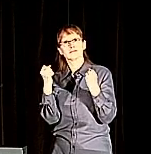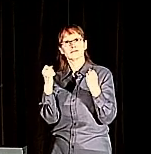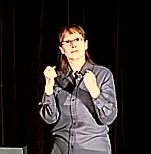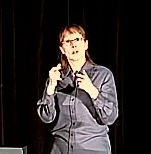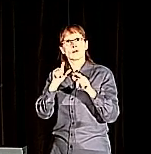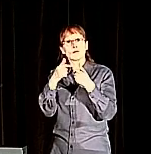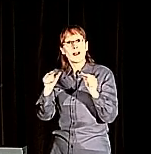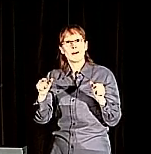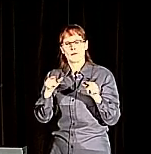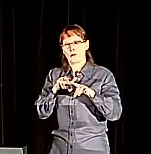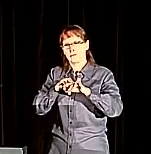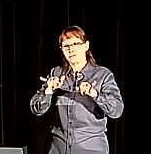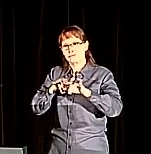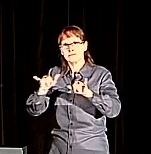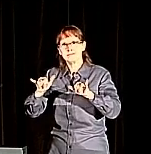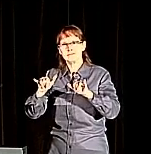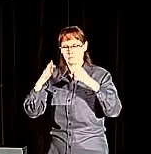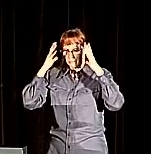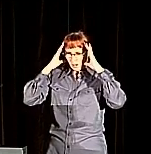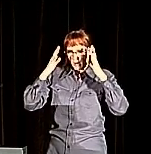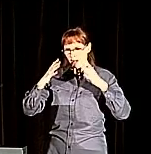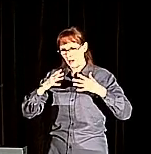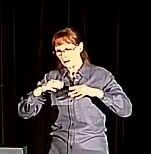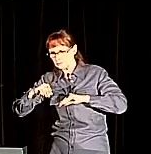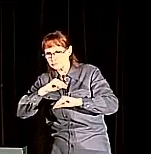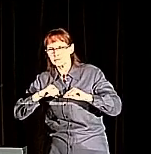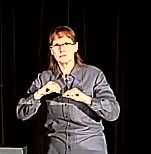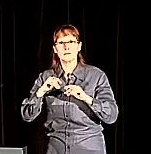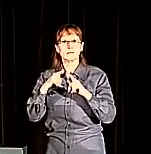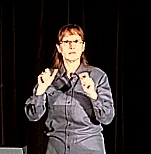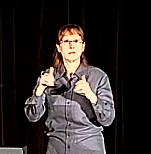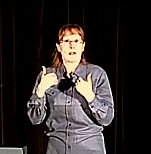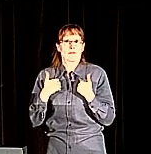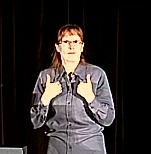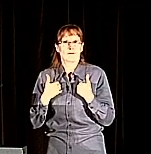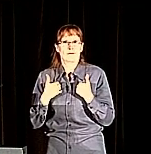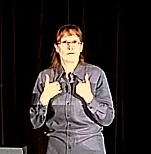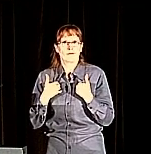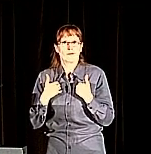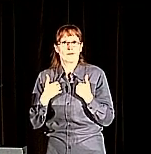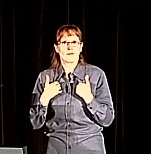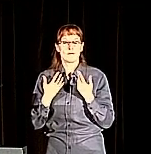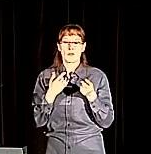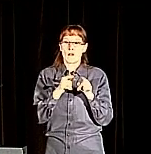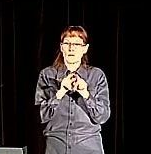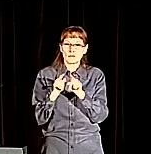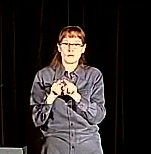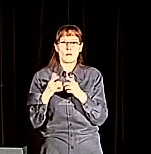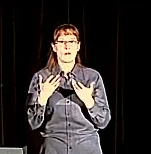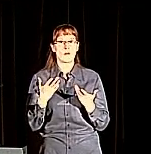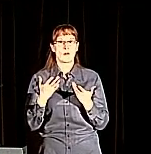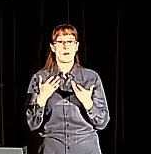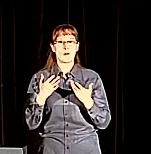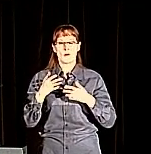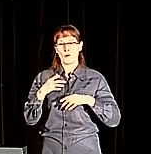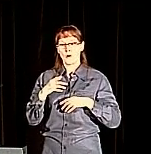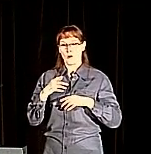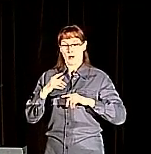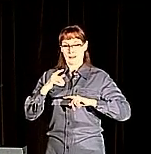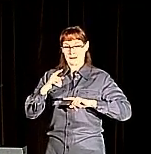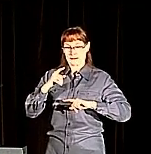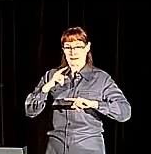second is, we had a large discussion within our team was, how do you identify the individual